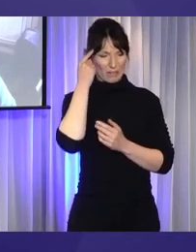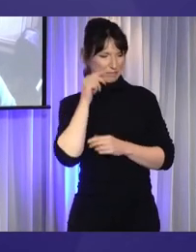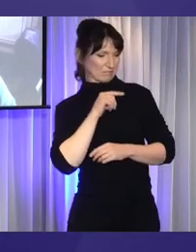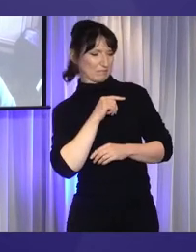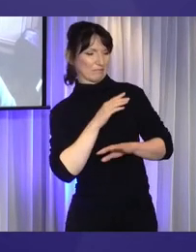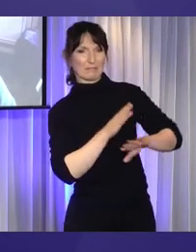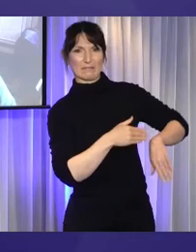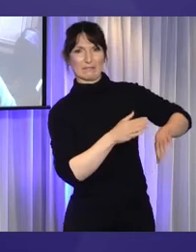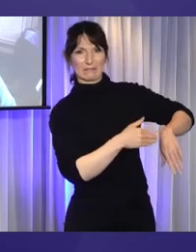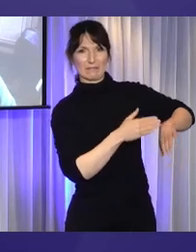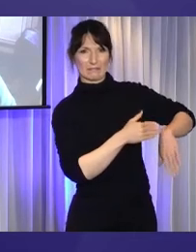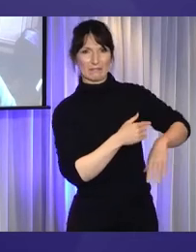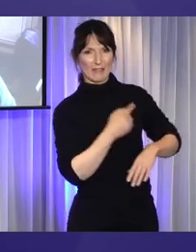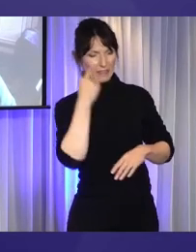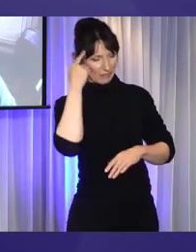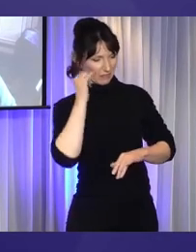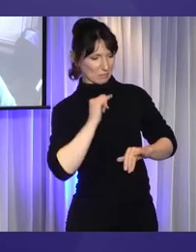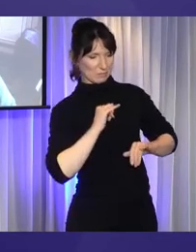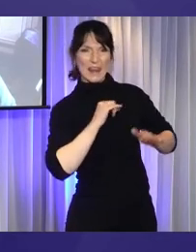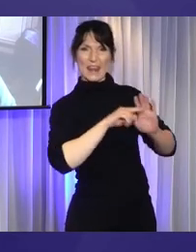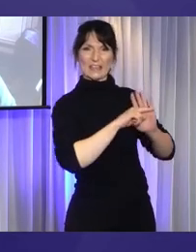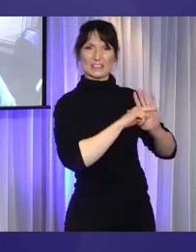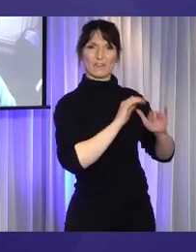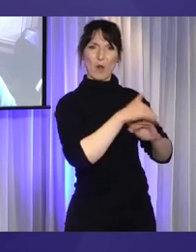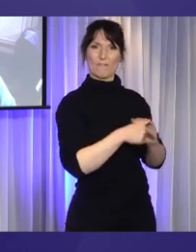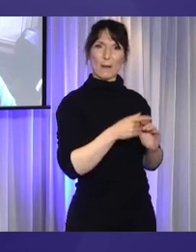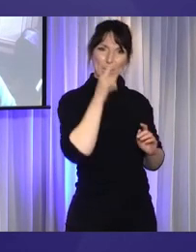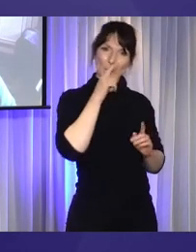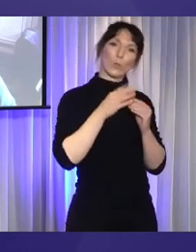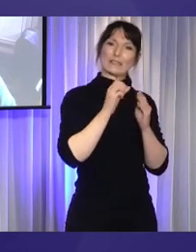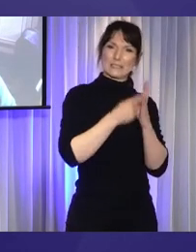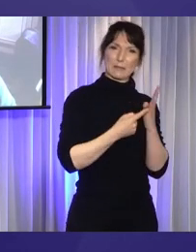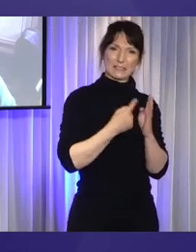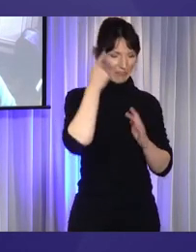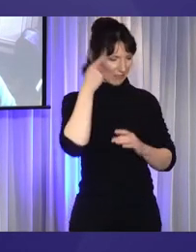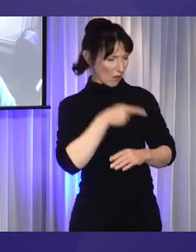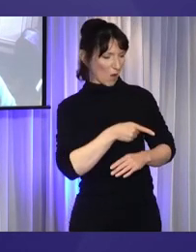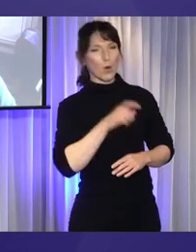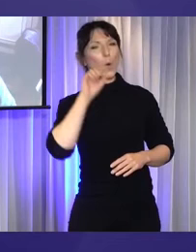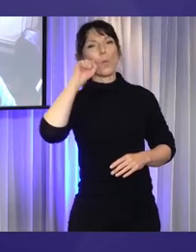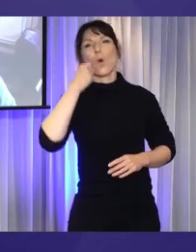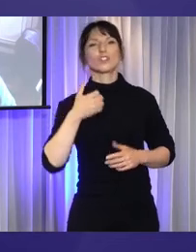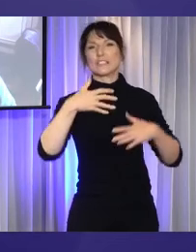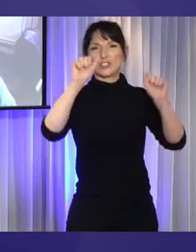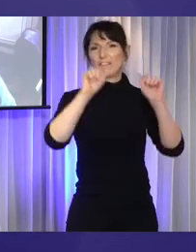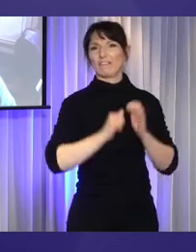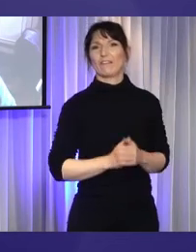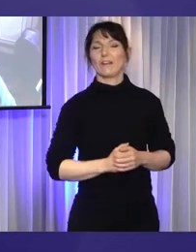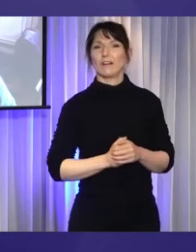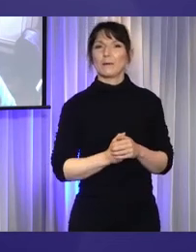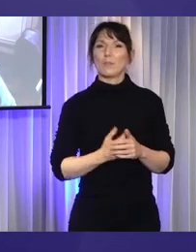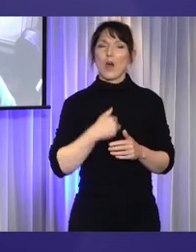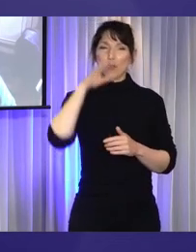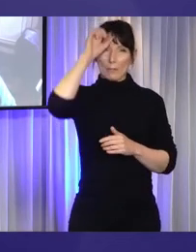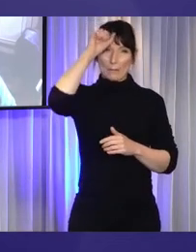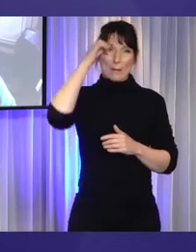expectations for those of us with disabilities. I remember